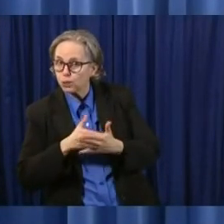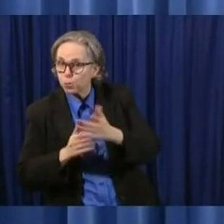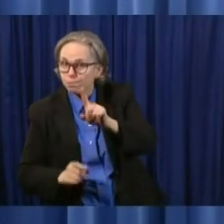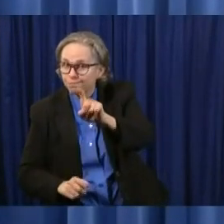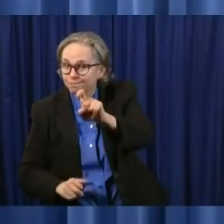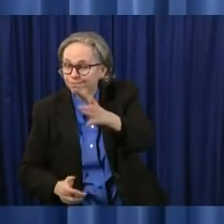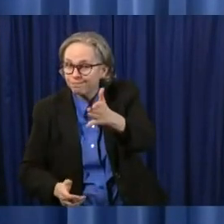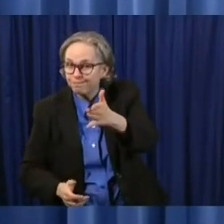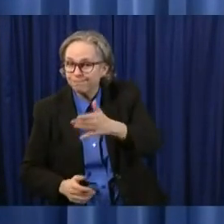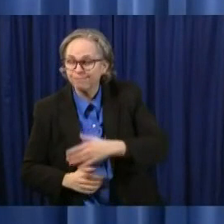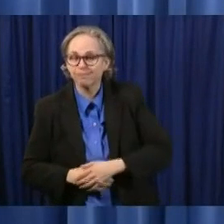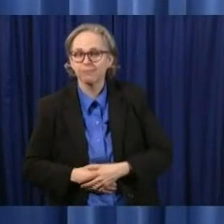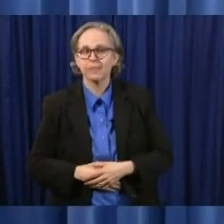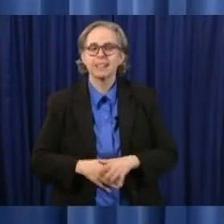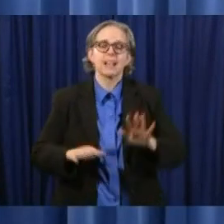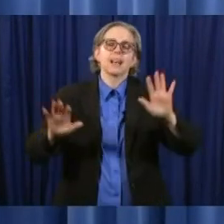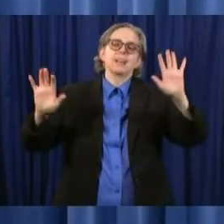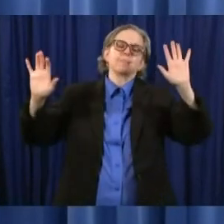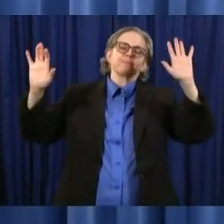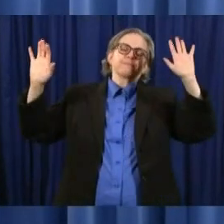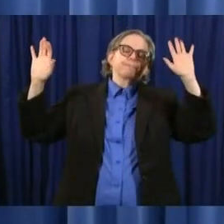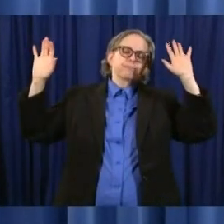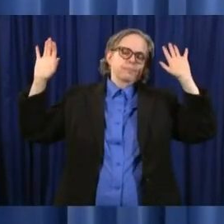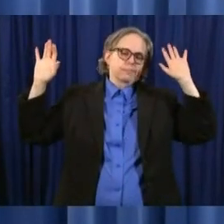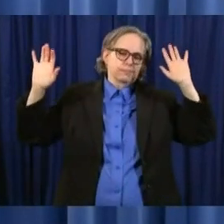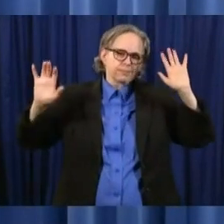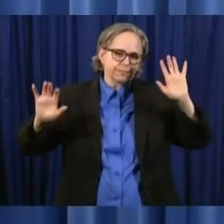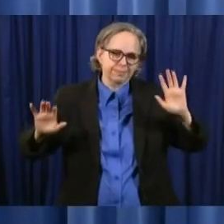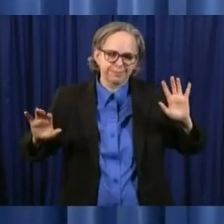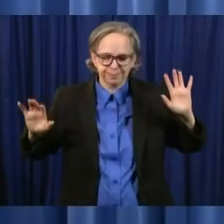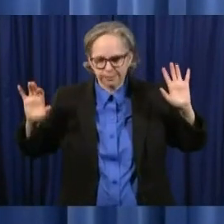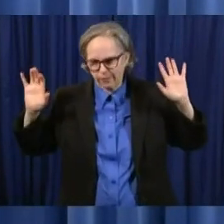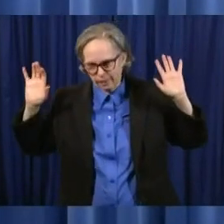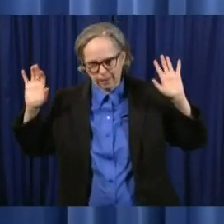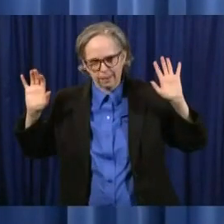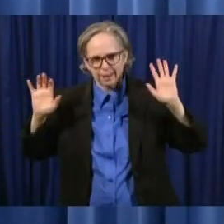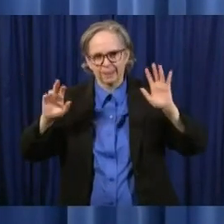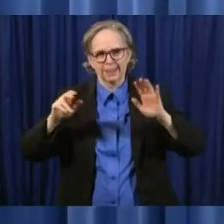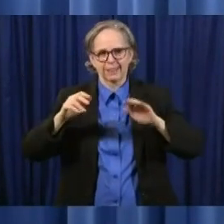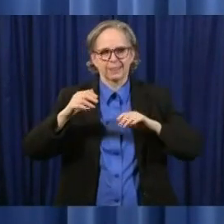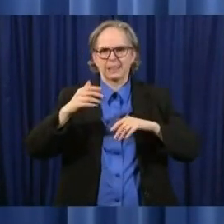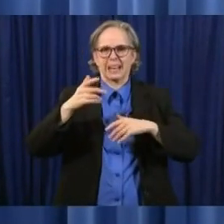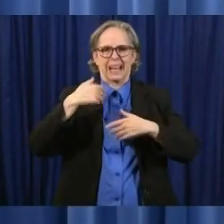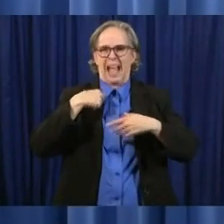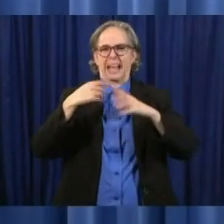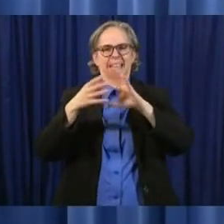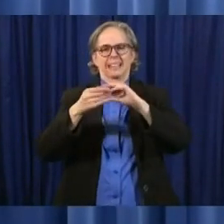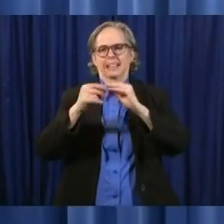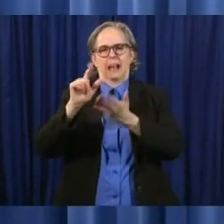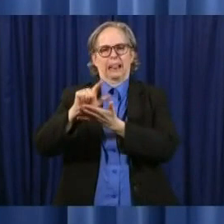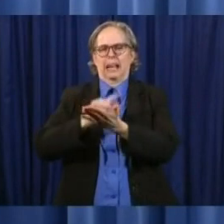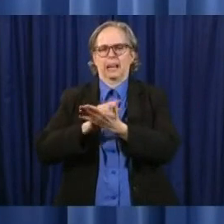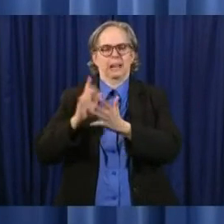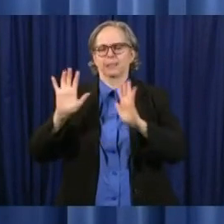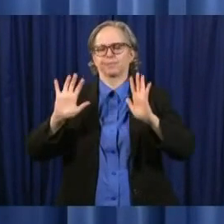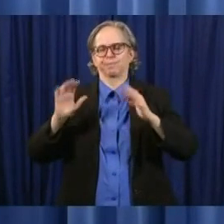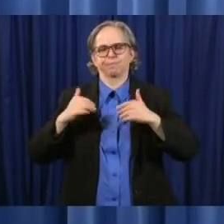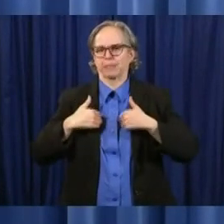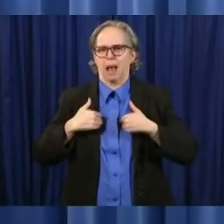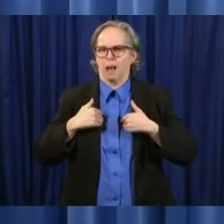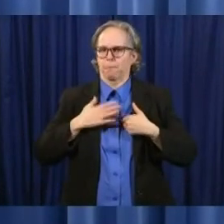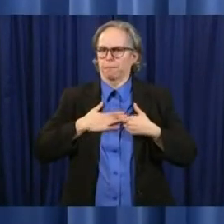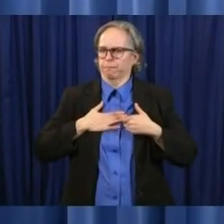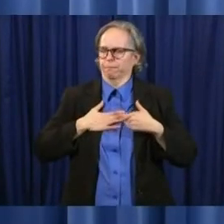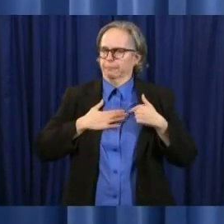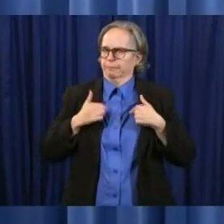well i don't again i don't i don't know about the the legal side of it i would be uh talking